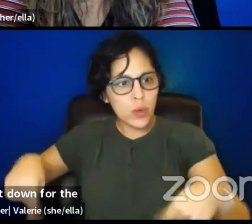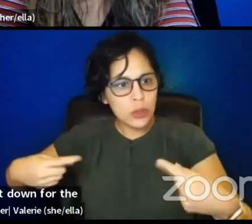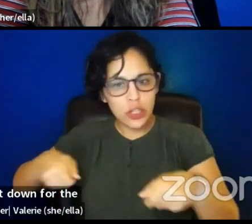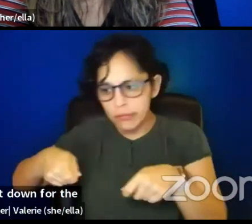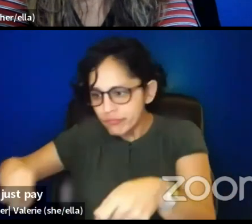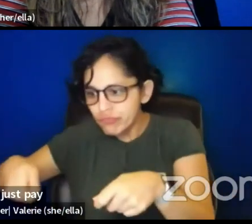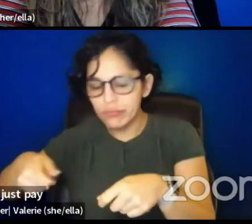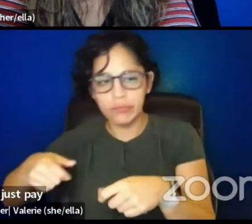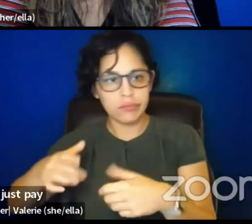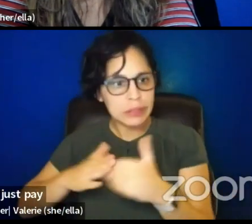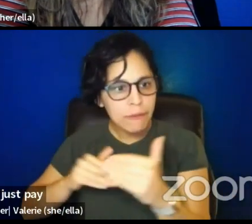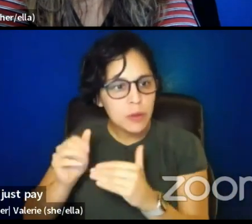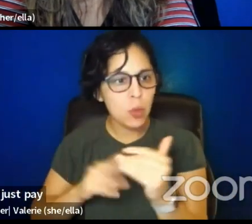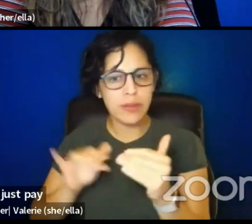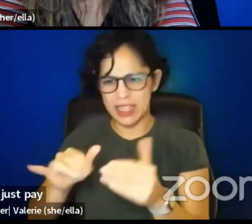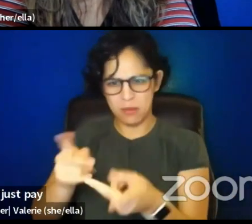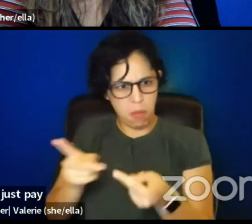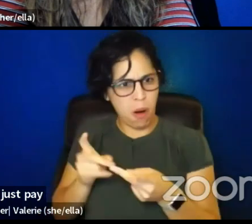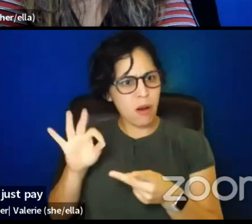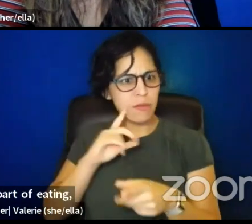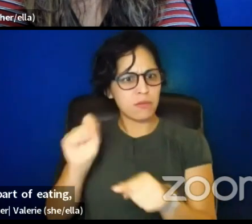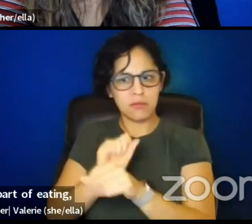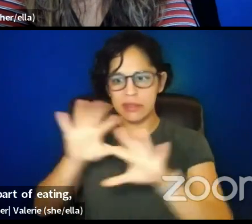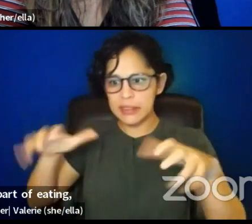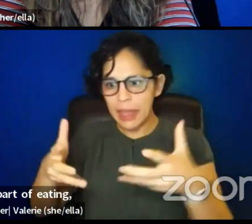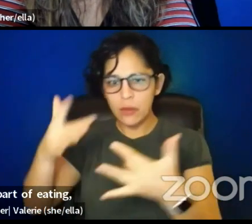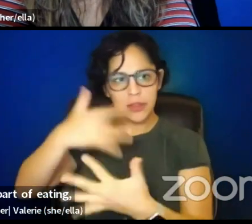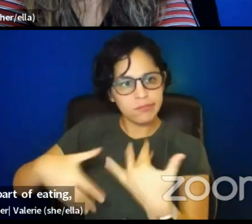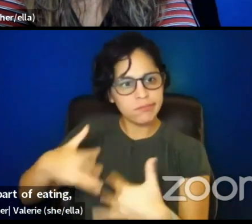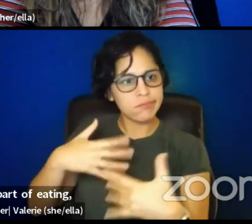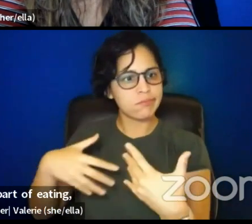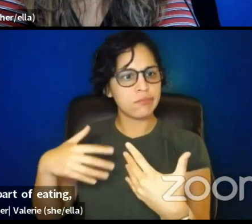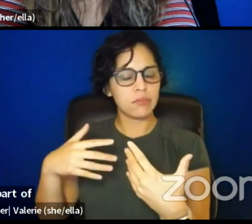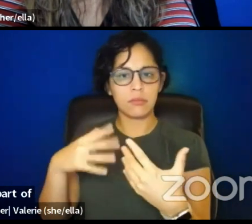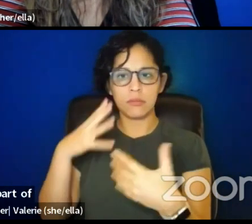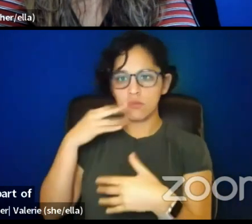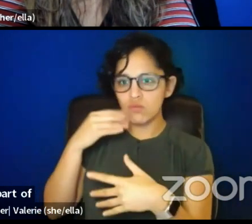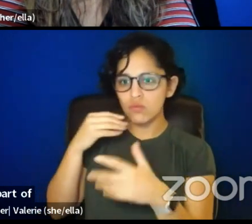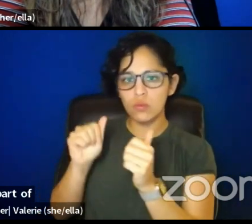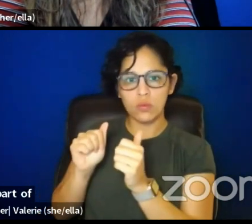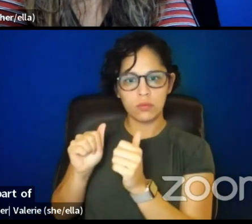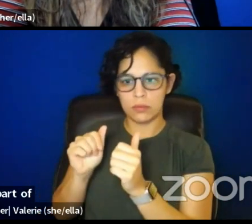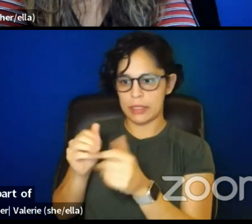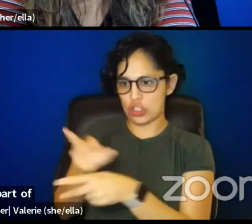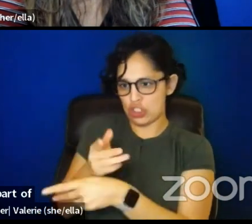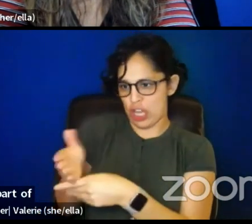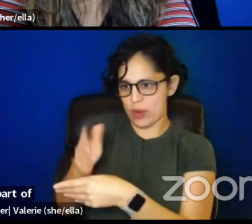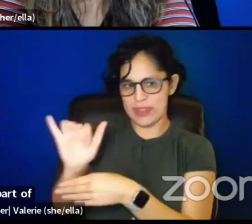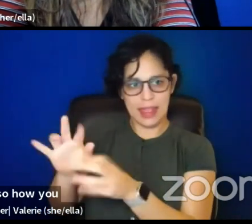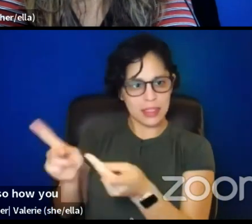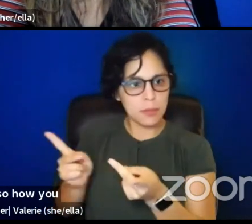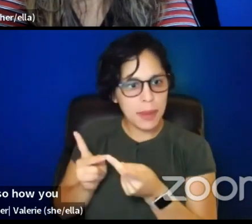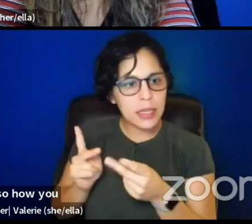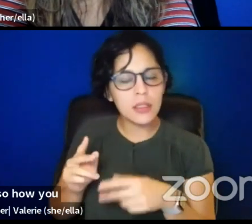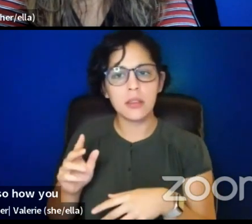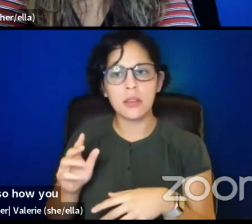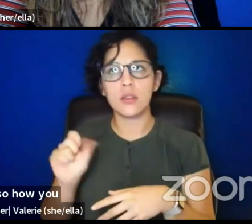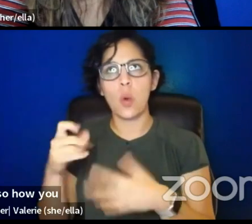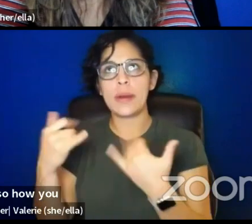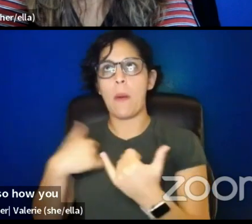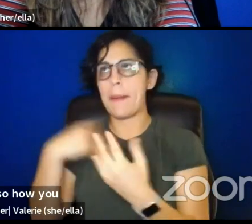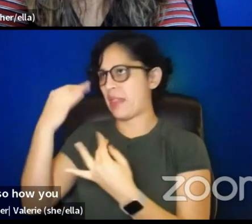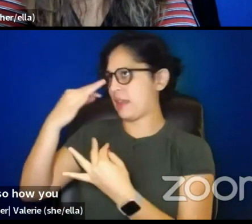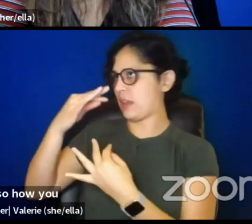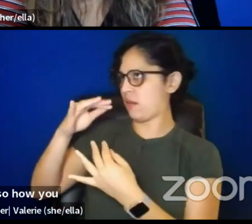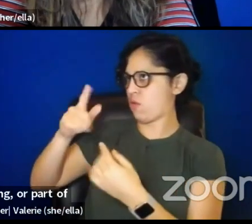part of eating or part of the gathering or part of being in a space with someone. And so how, you know, how can we bring that here with